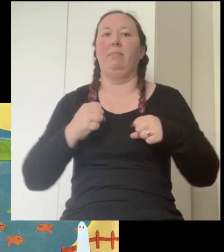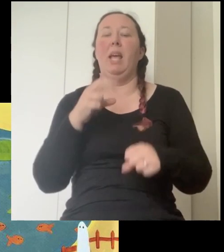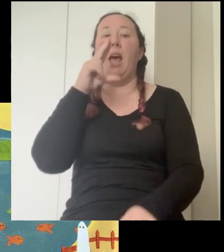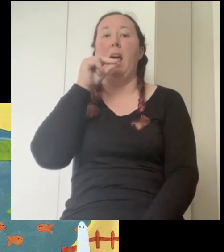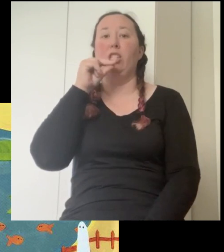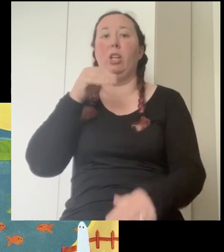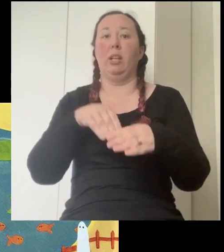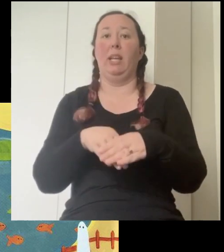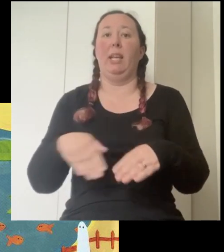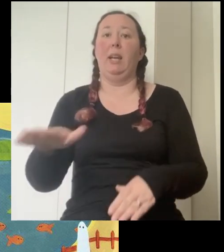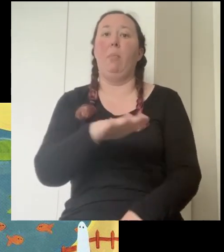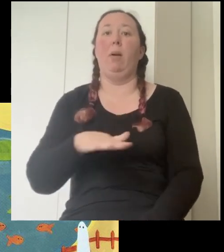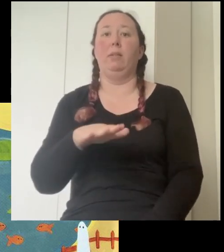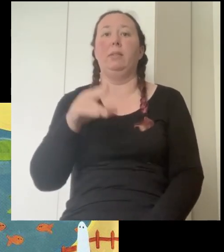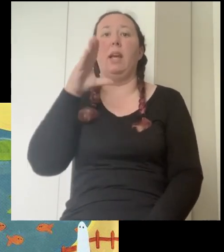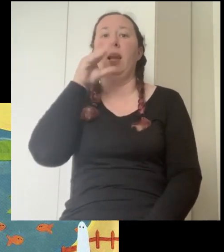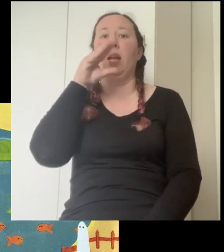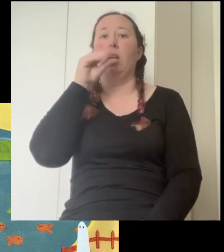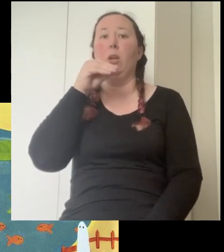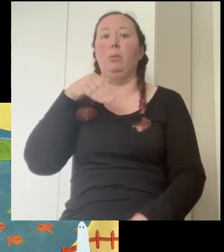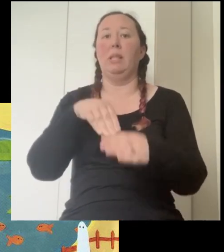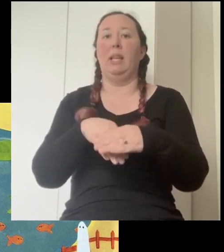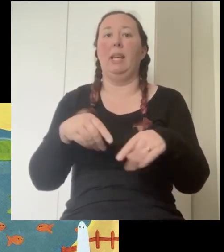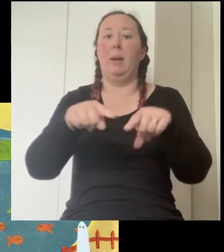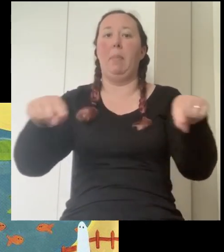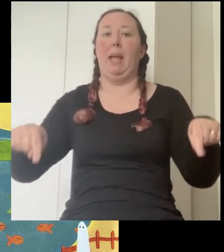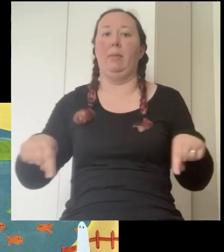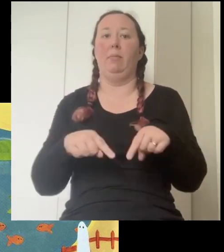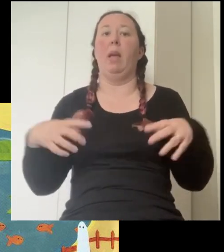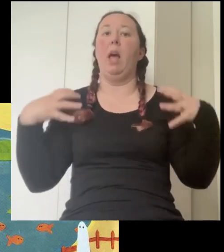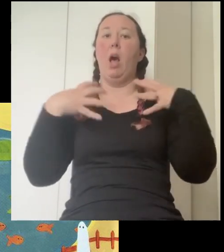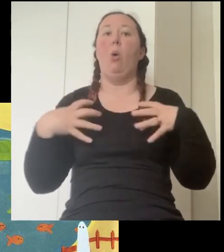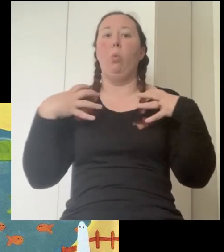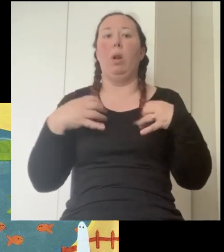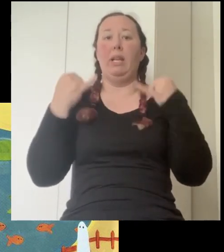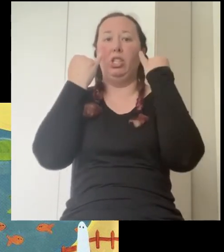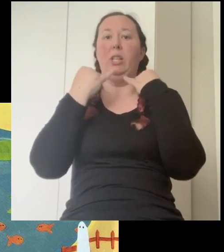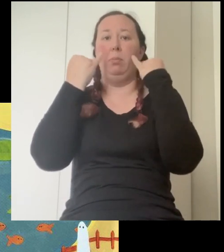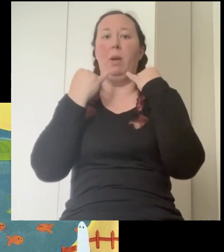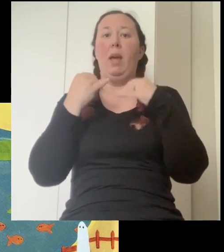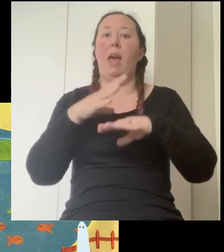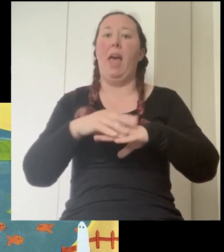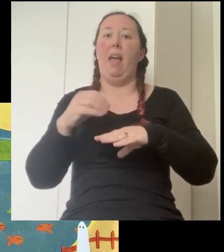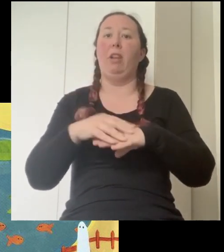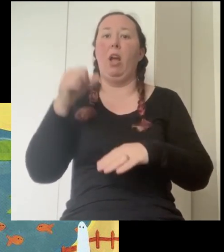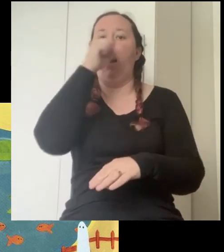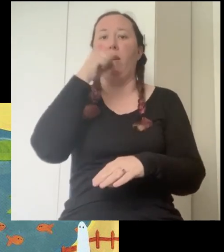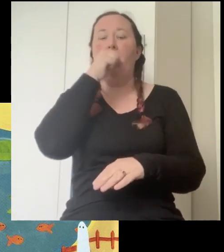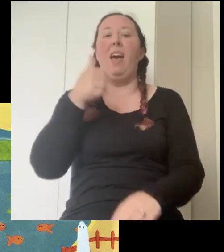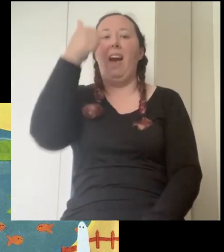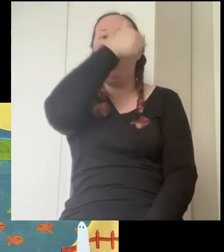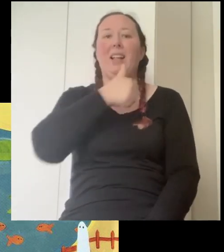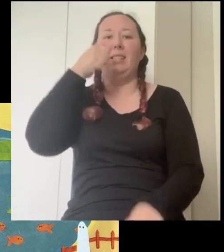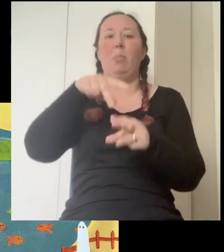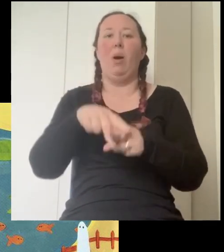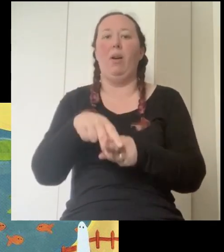hen a duck in a pond and a goose in a pen a woolly sheep a hairy hog